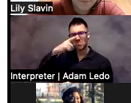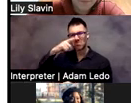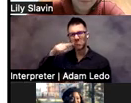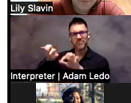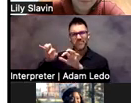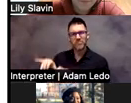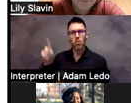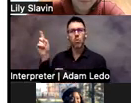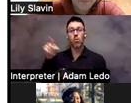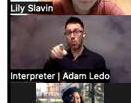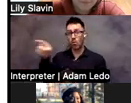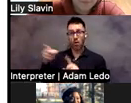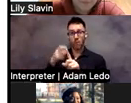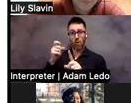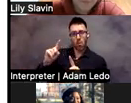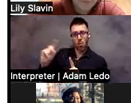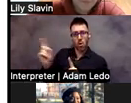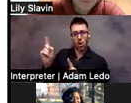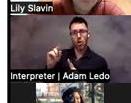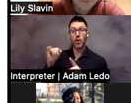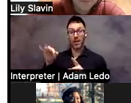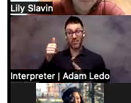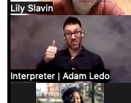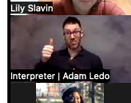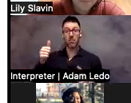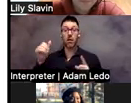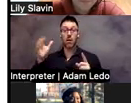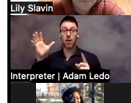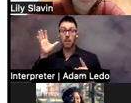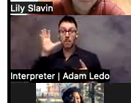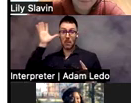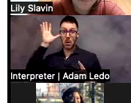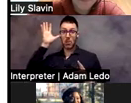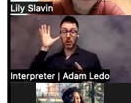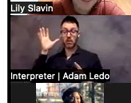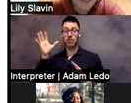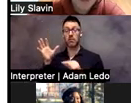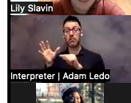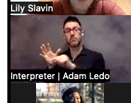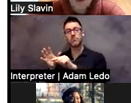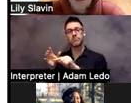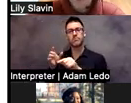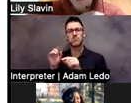parent, how old your child is, if you don't mind doing that. And I can't see the chat on my end, so maybe.